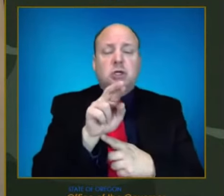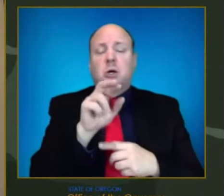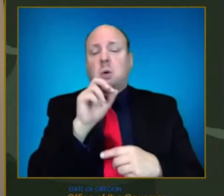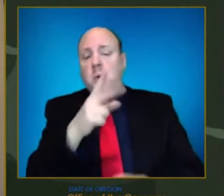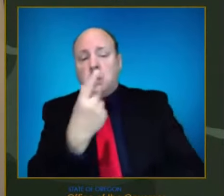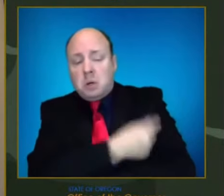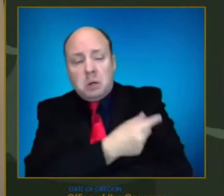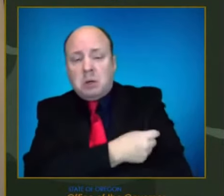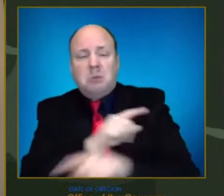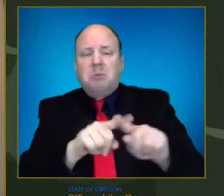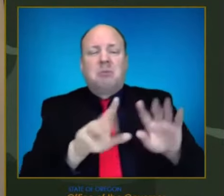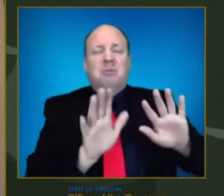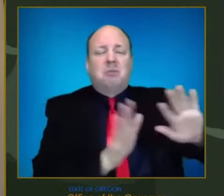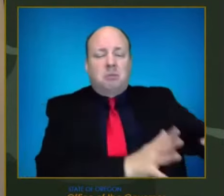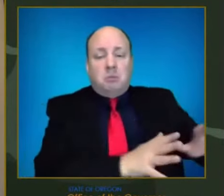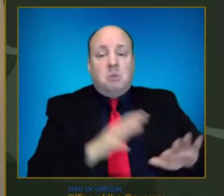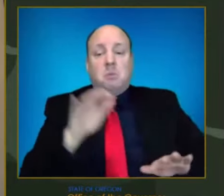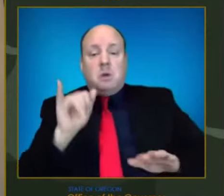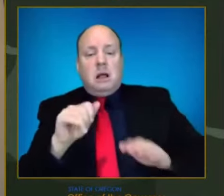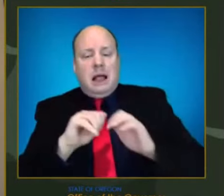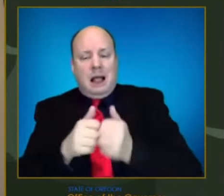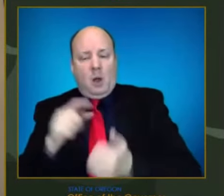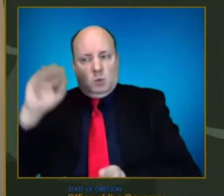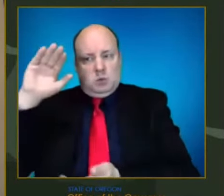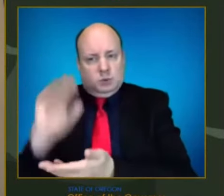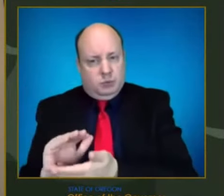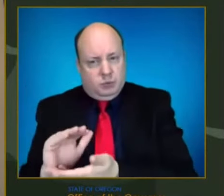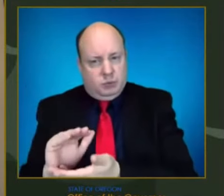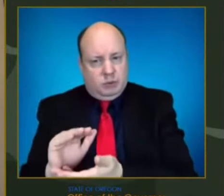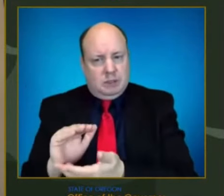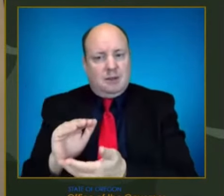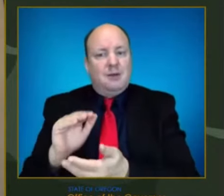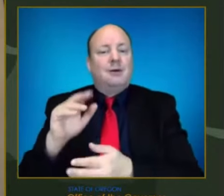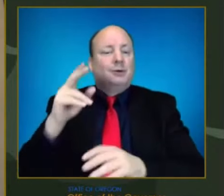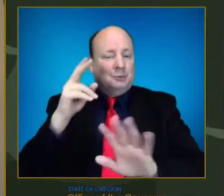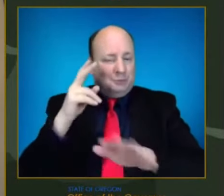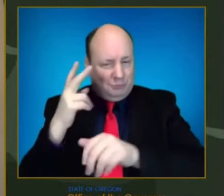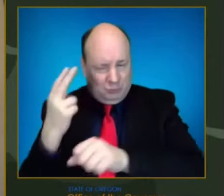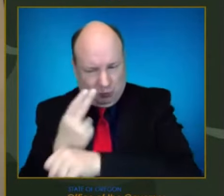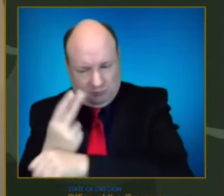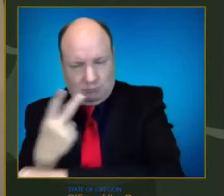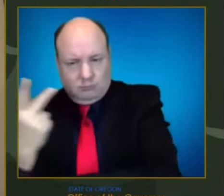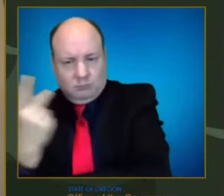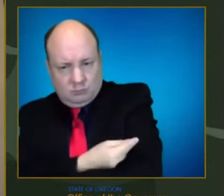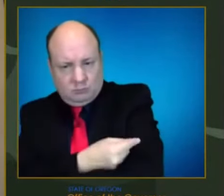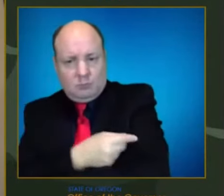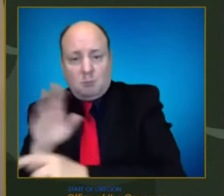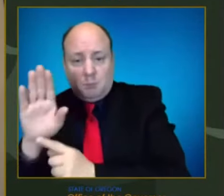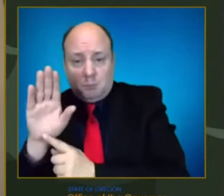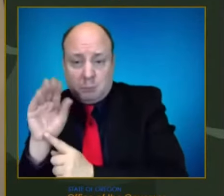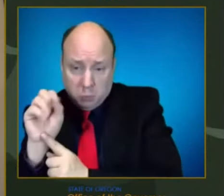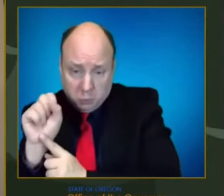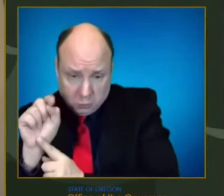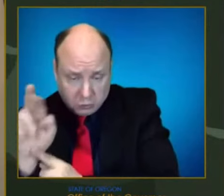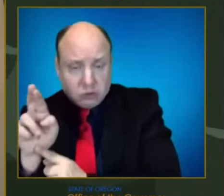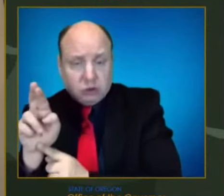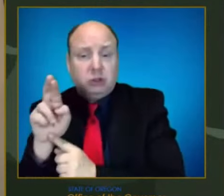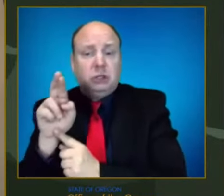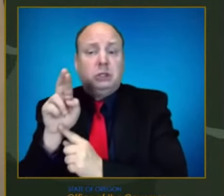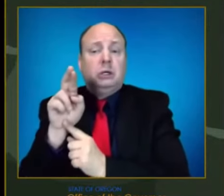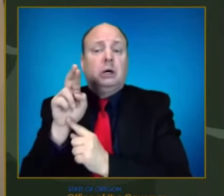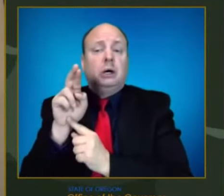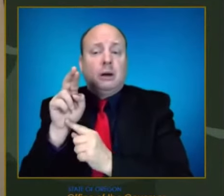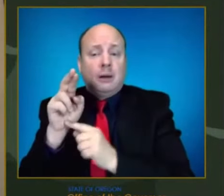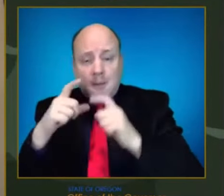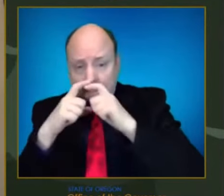and blunt this impact. Get vaccinated if you're not already vaccinated. Get boosted if the time is right. And wear a mask when you're in